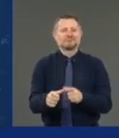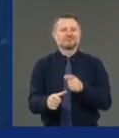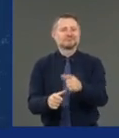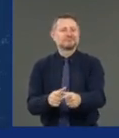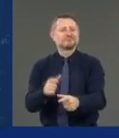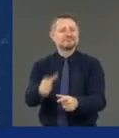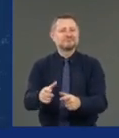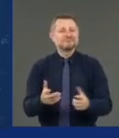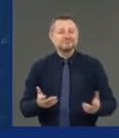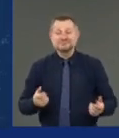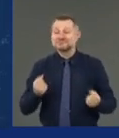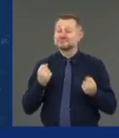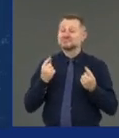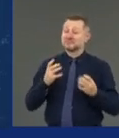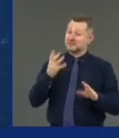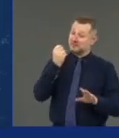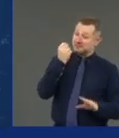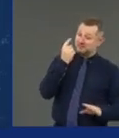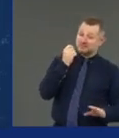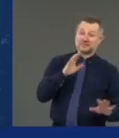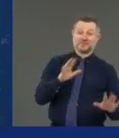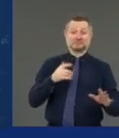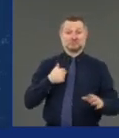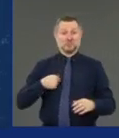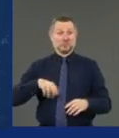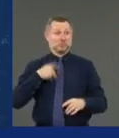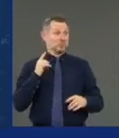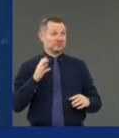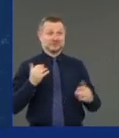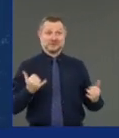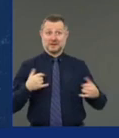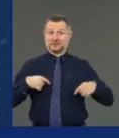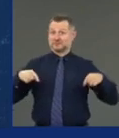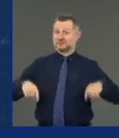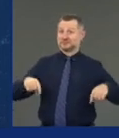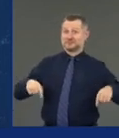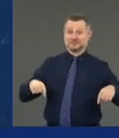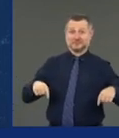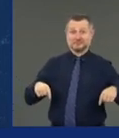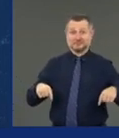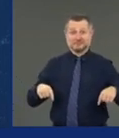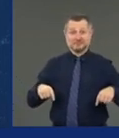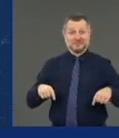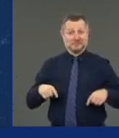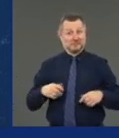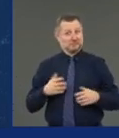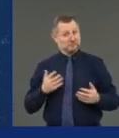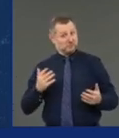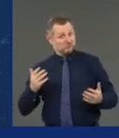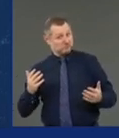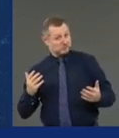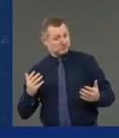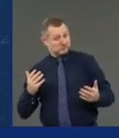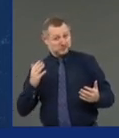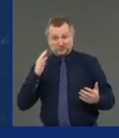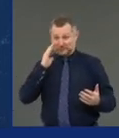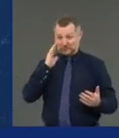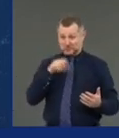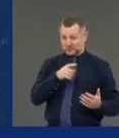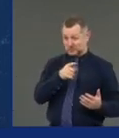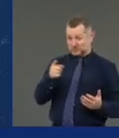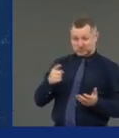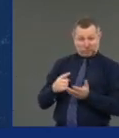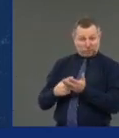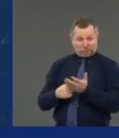But we're in Washington. And the parameter is what should states be